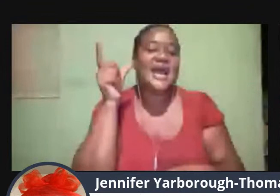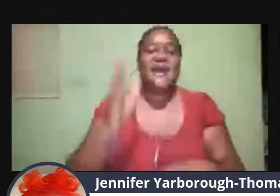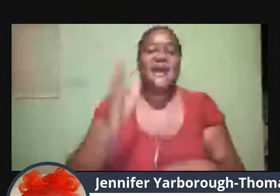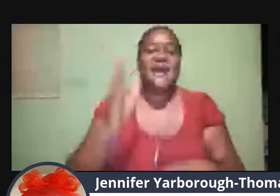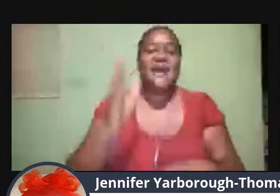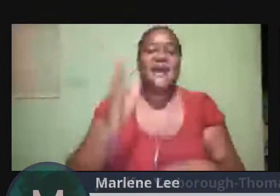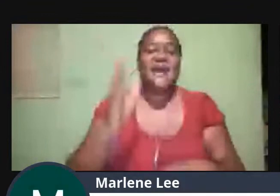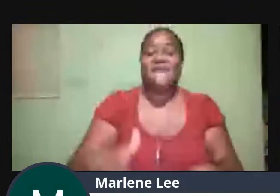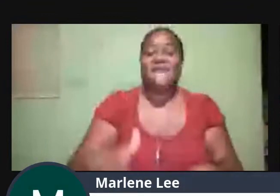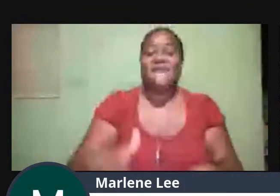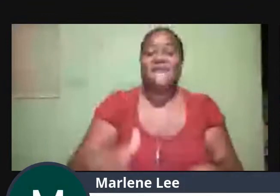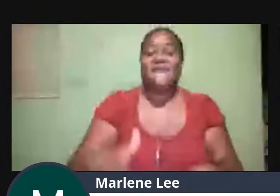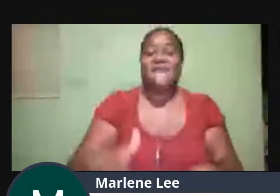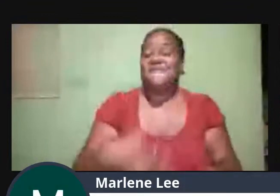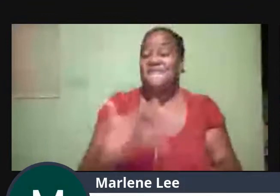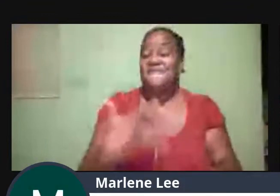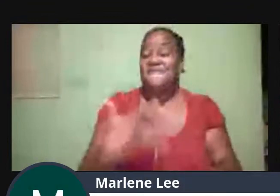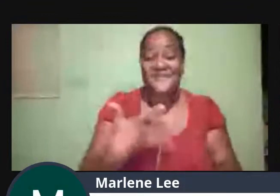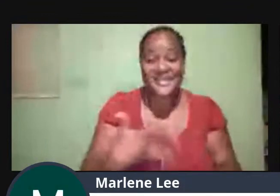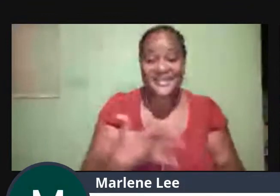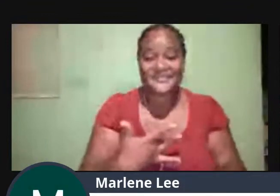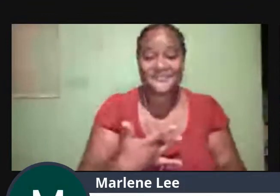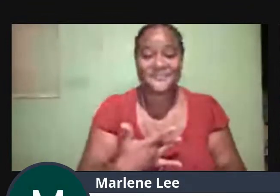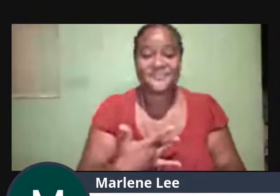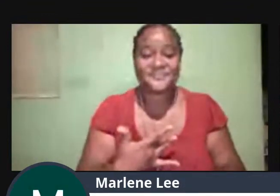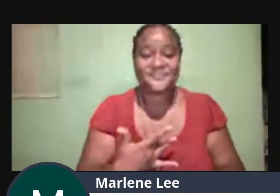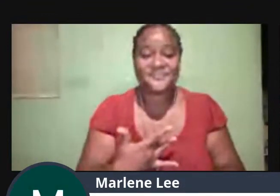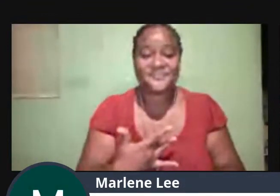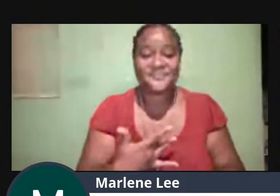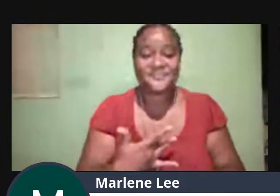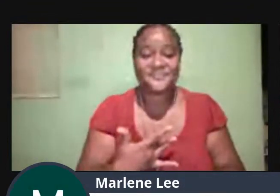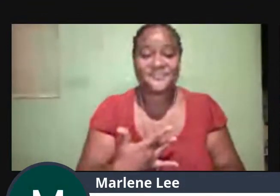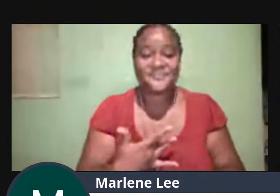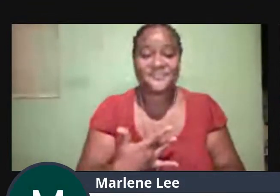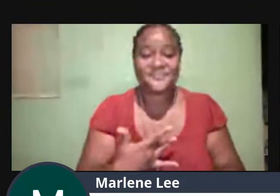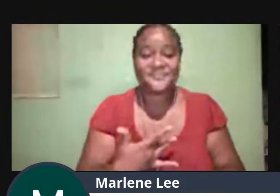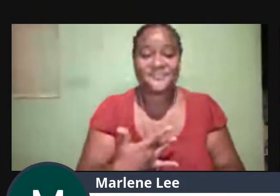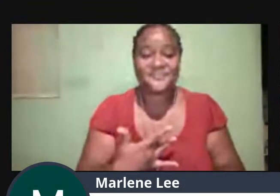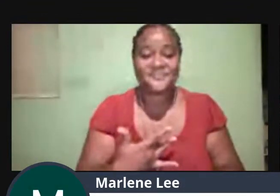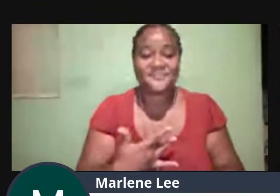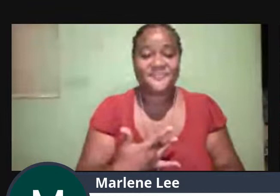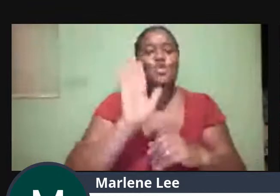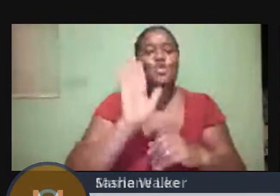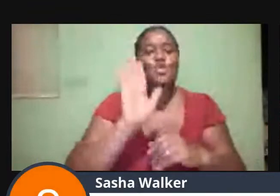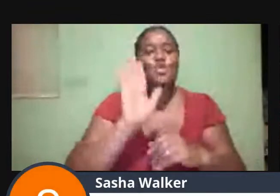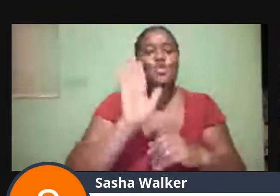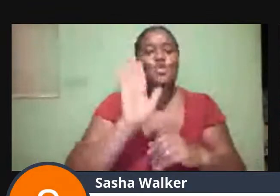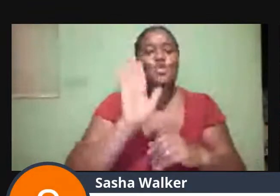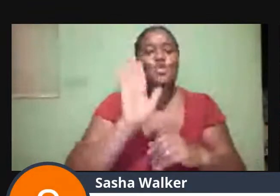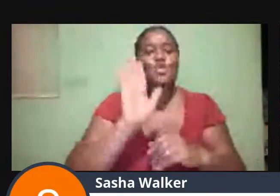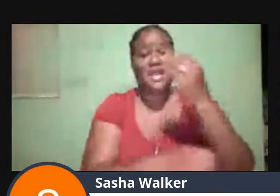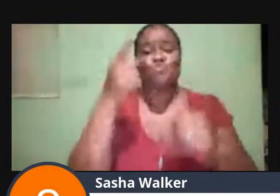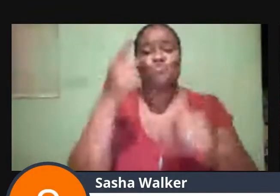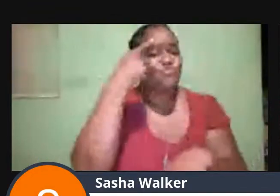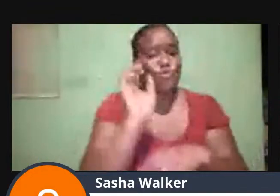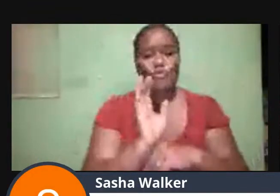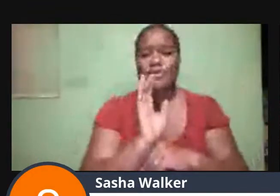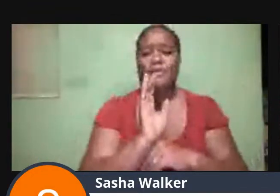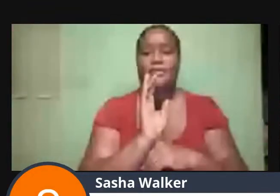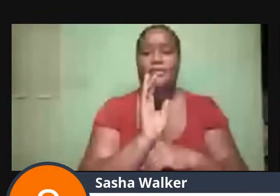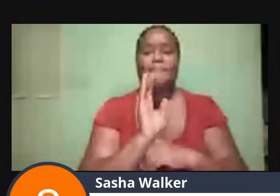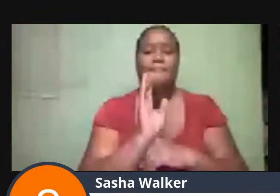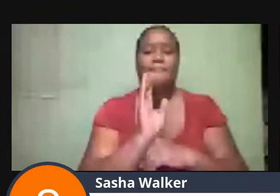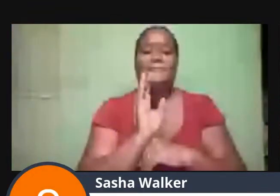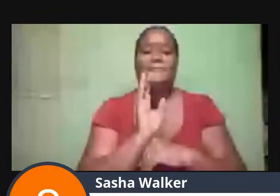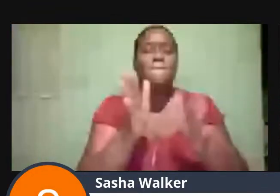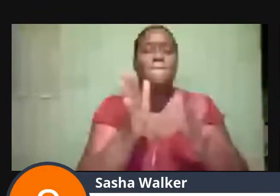And so I just want to say Thank you for your support Thank you for praying for me For encouraging me